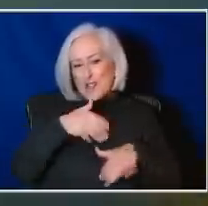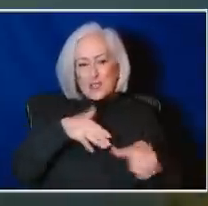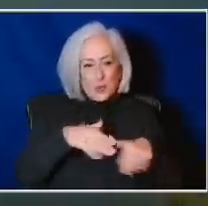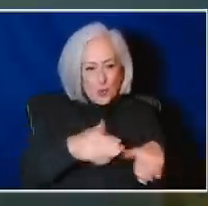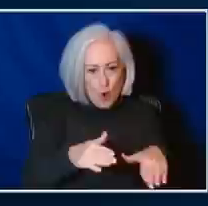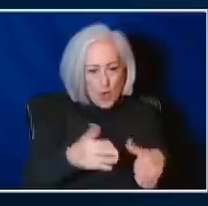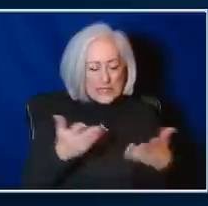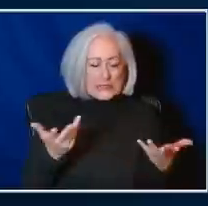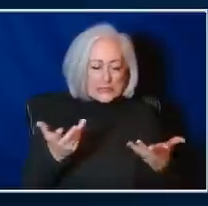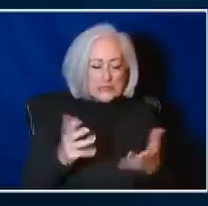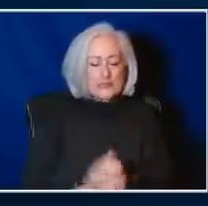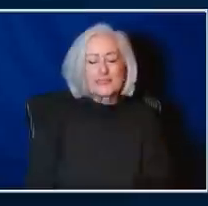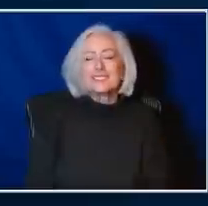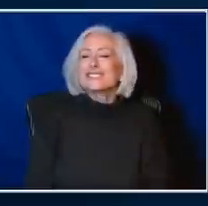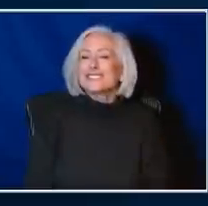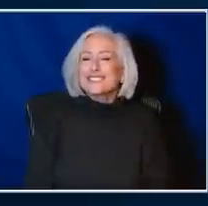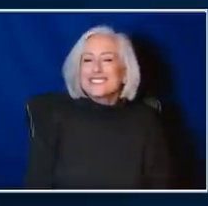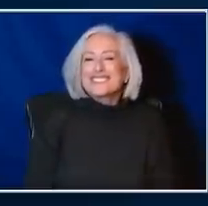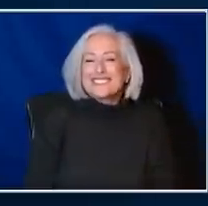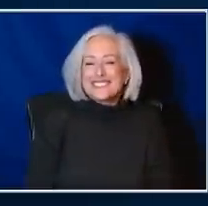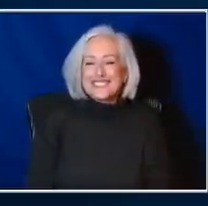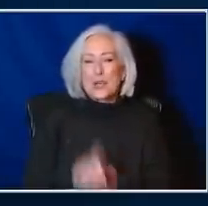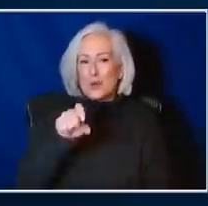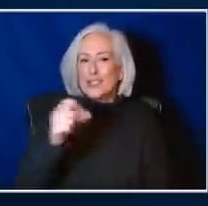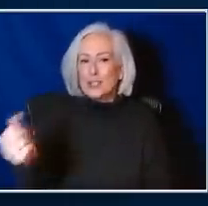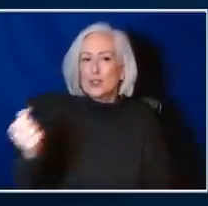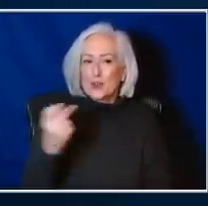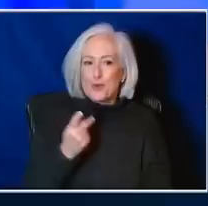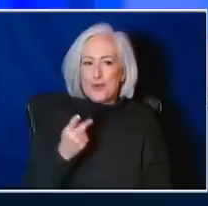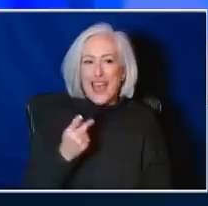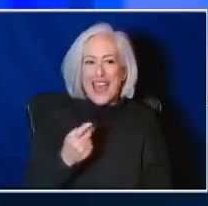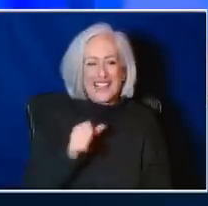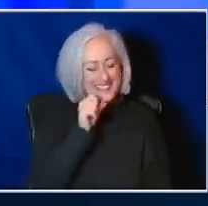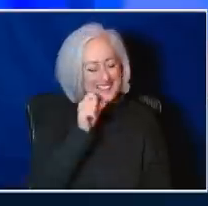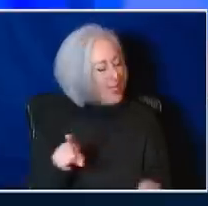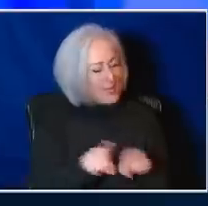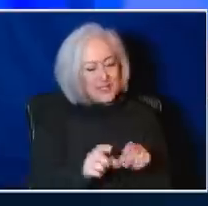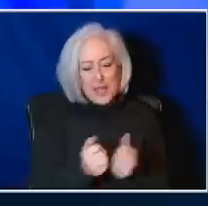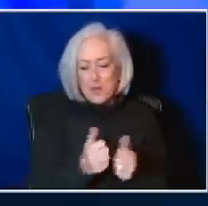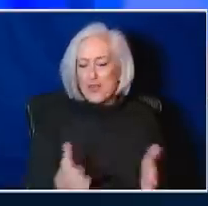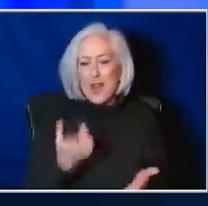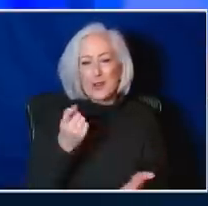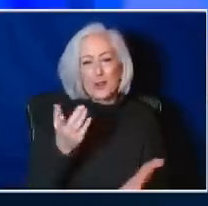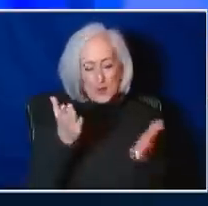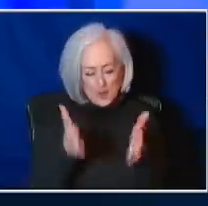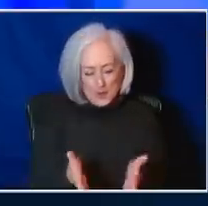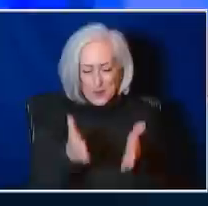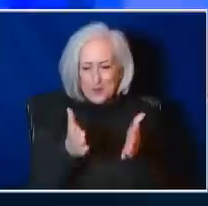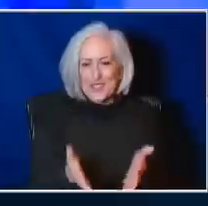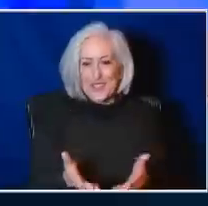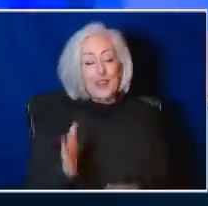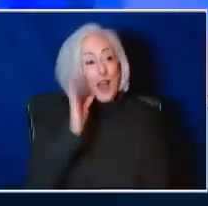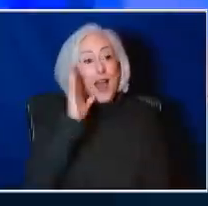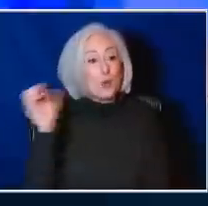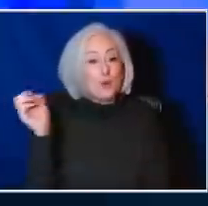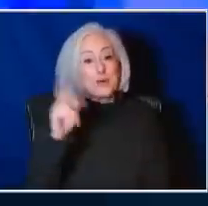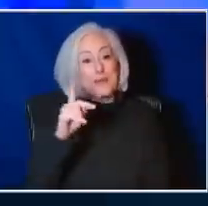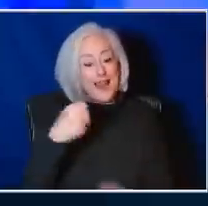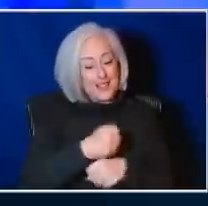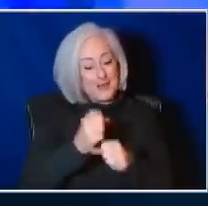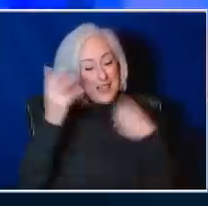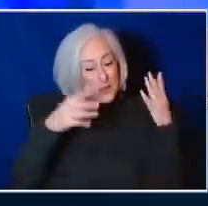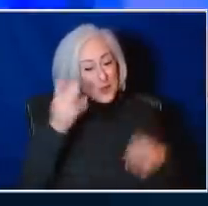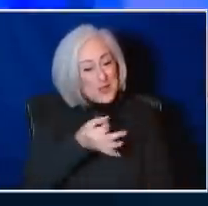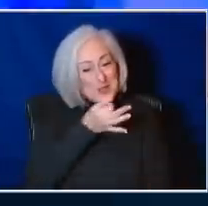thing to do. We need you back. All right. It's not the same thing as you in person. I'm going to be back driving everybody crazy in no time at all.